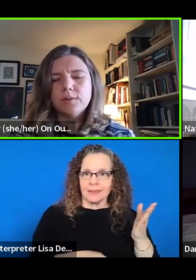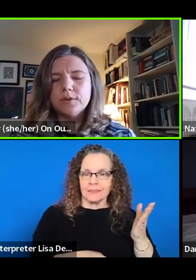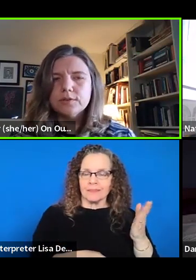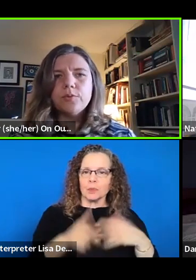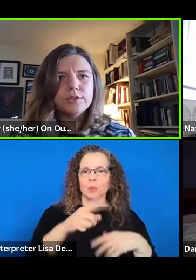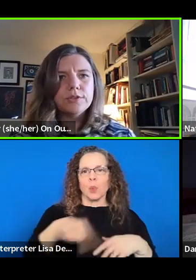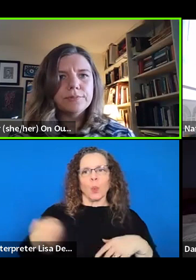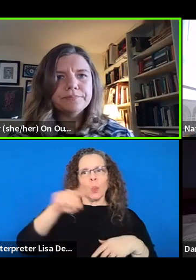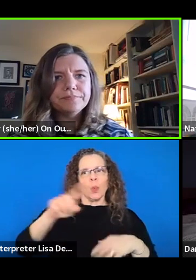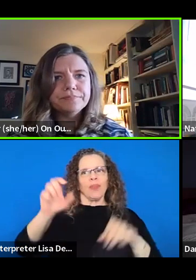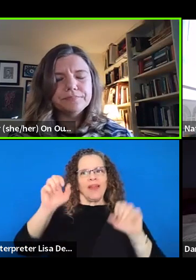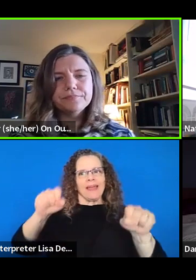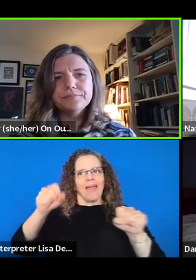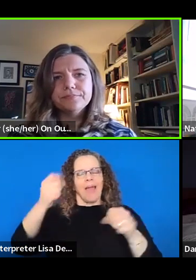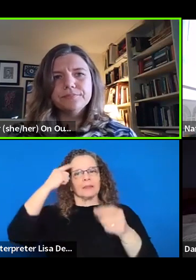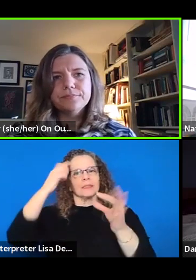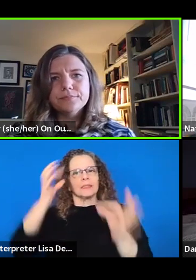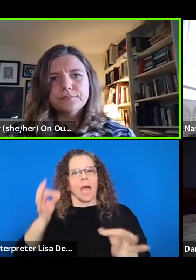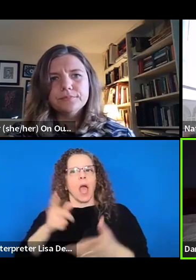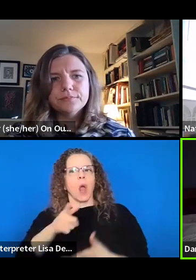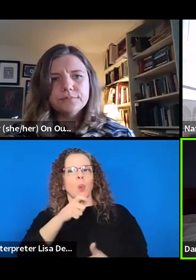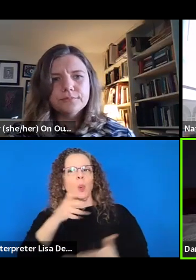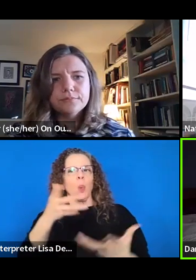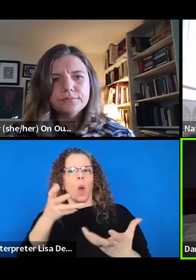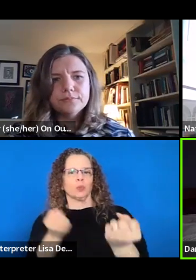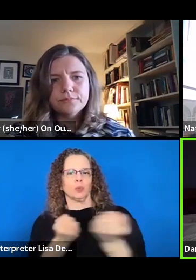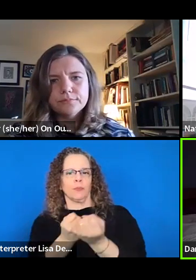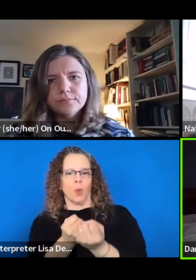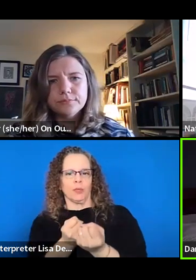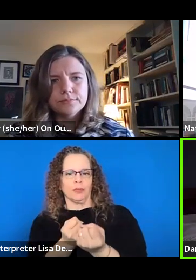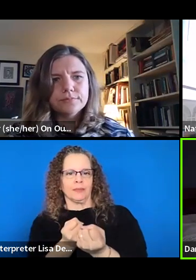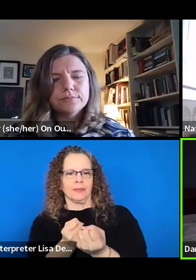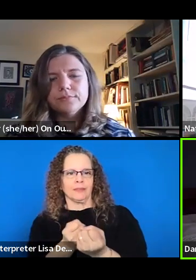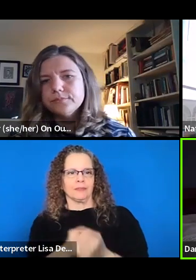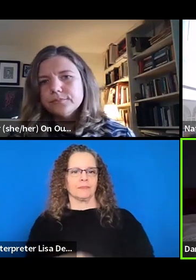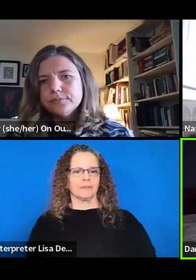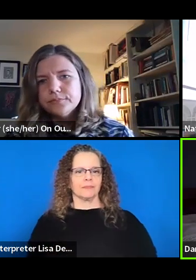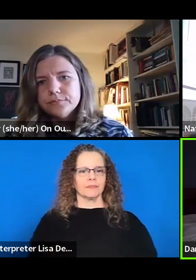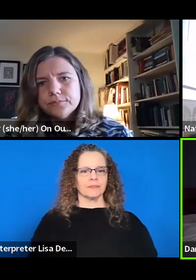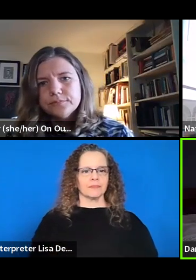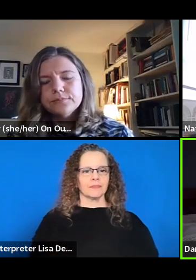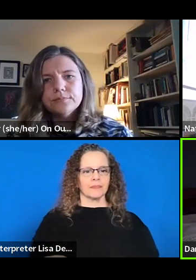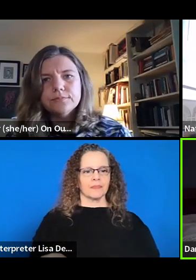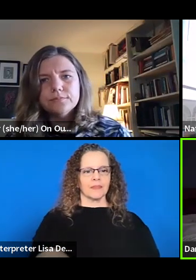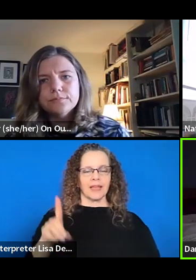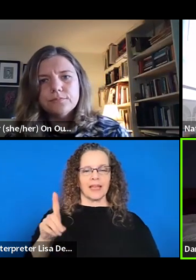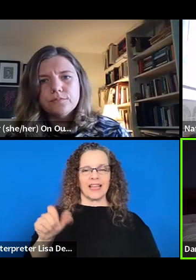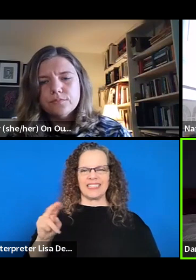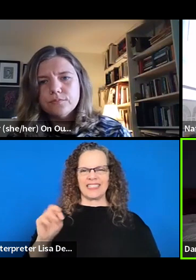groups they want to support too. I'll offer real quick that like